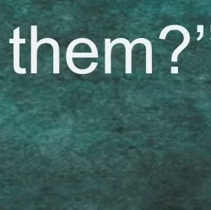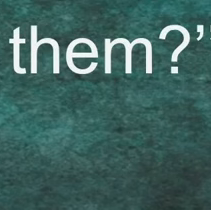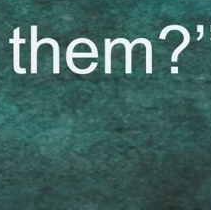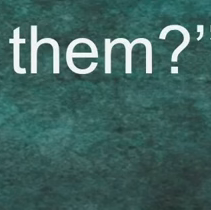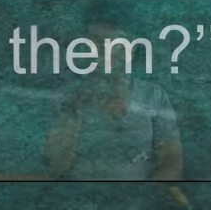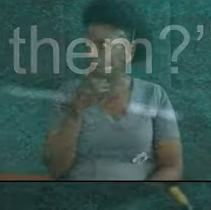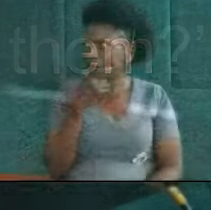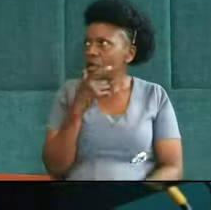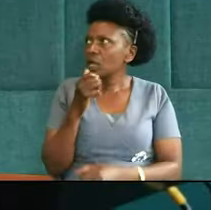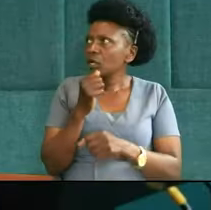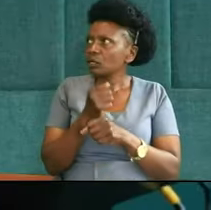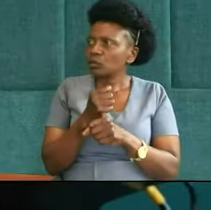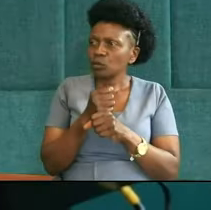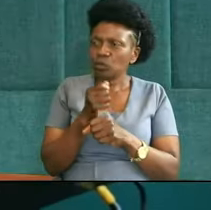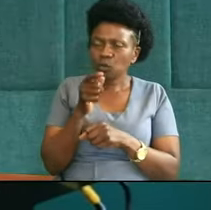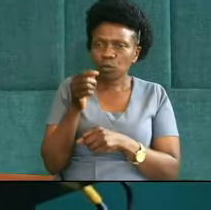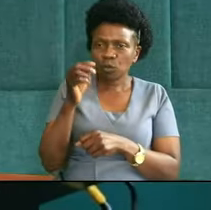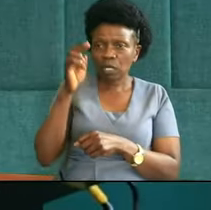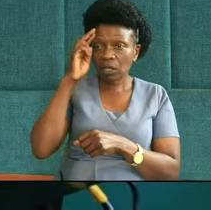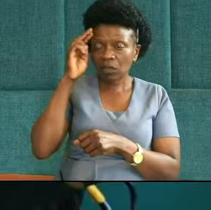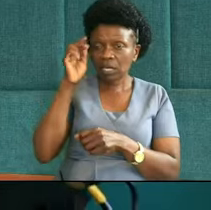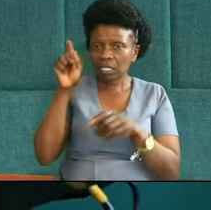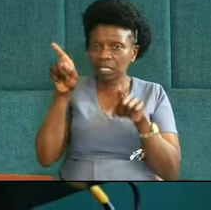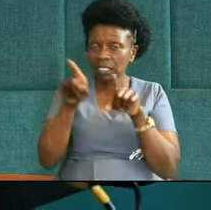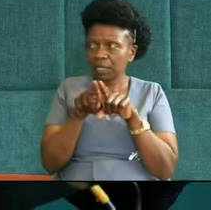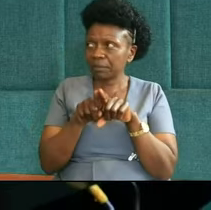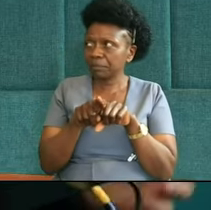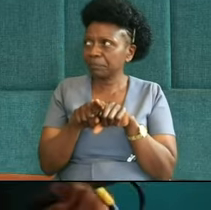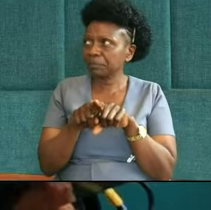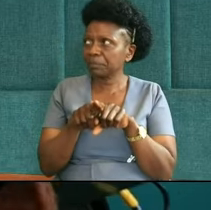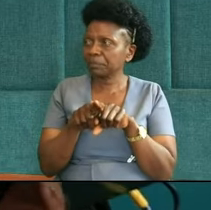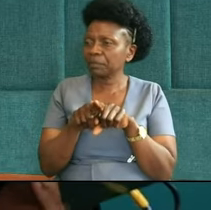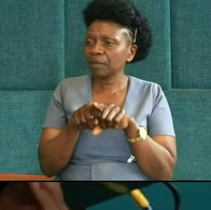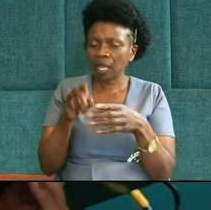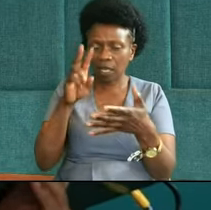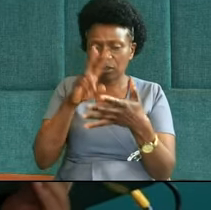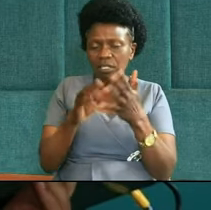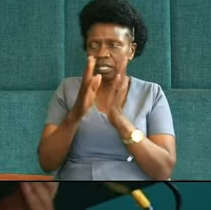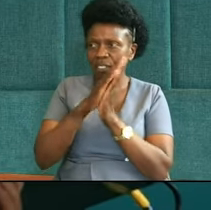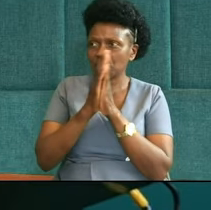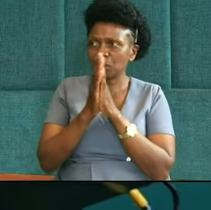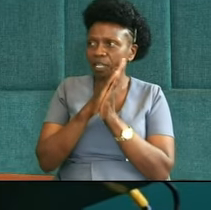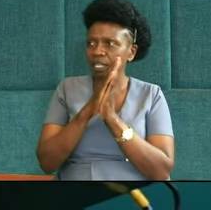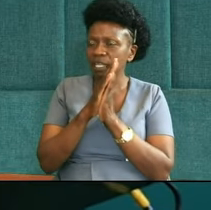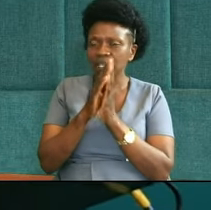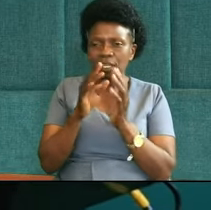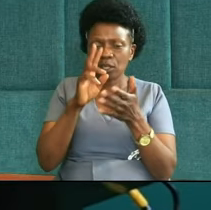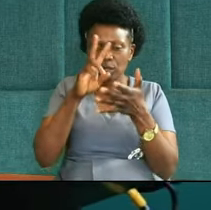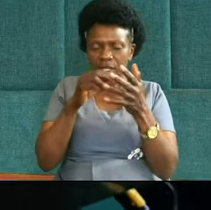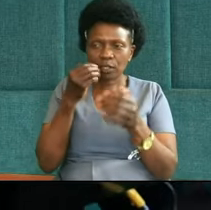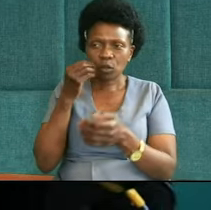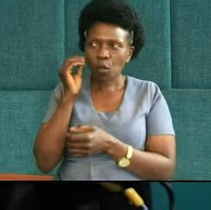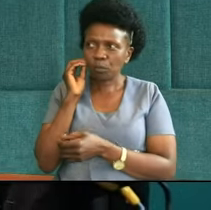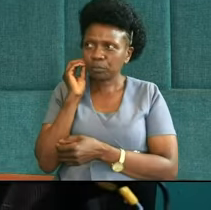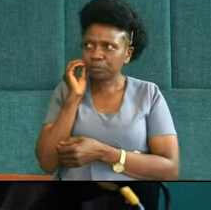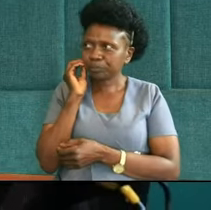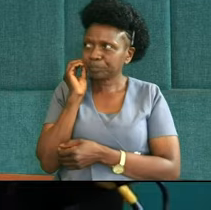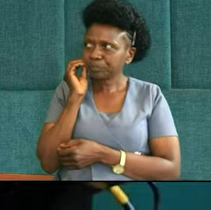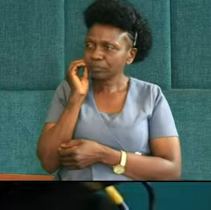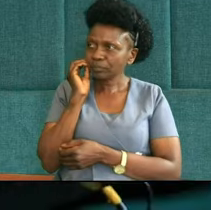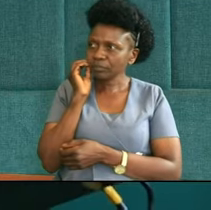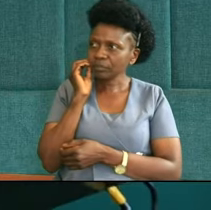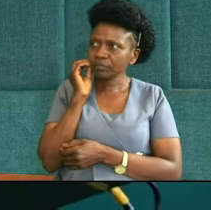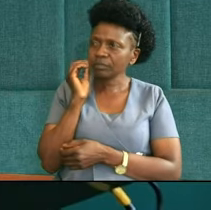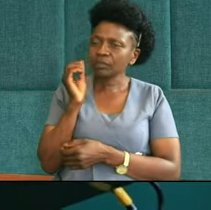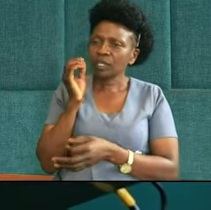Do you recognize them? Now, if you read the story, you read it at home, ah, Tamar knew exactly what she was